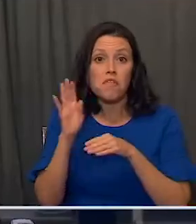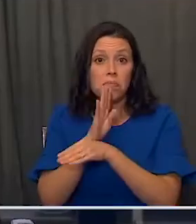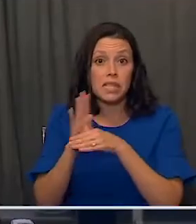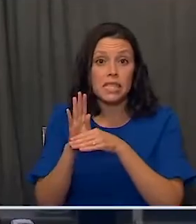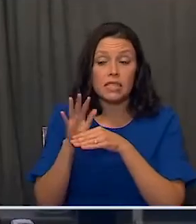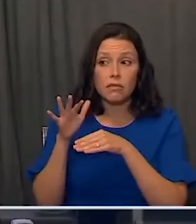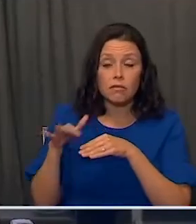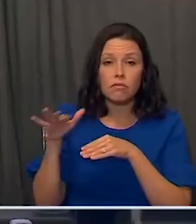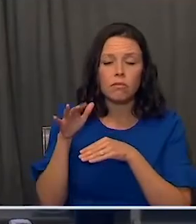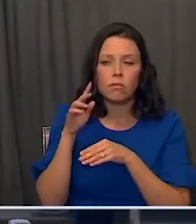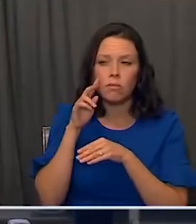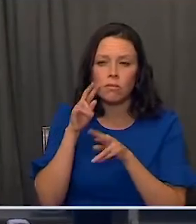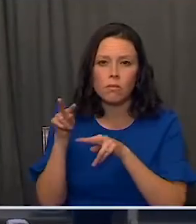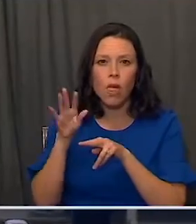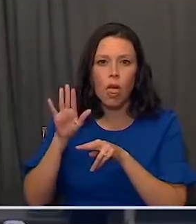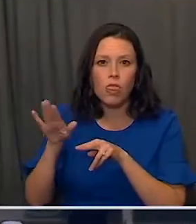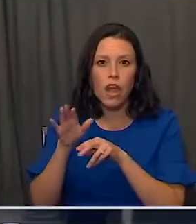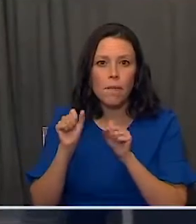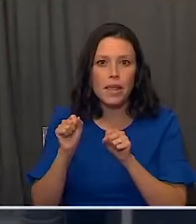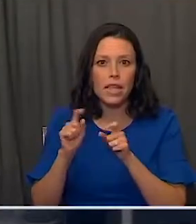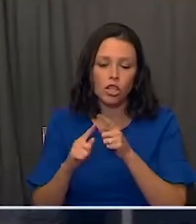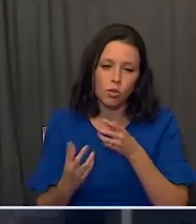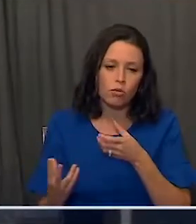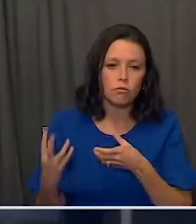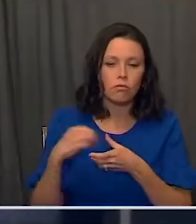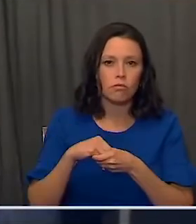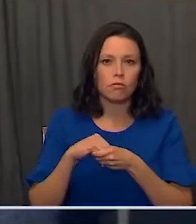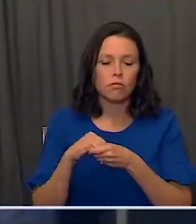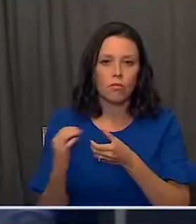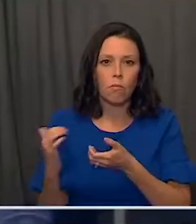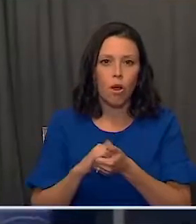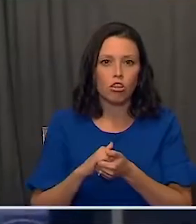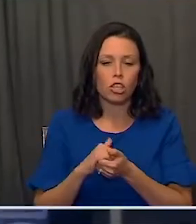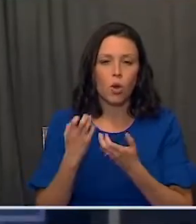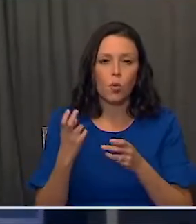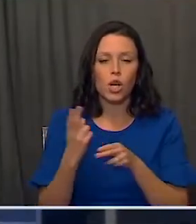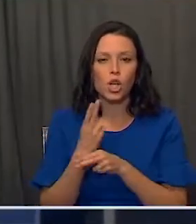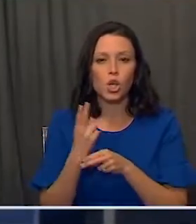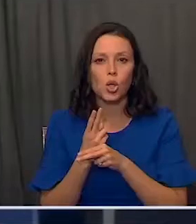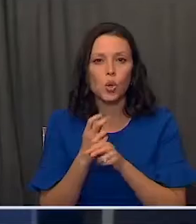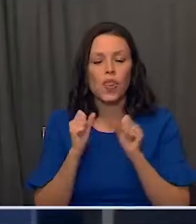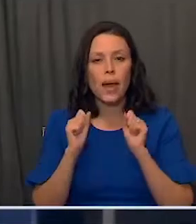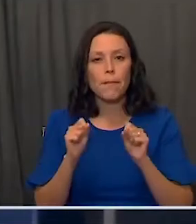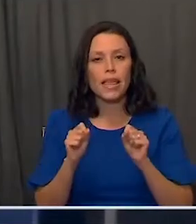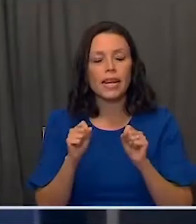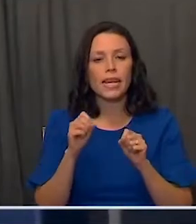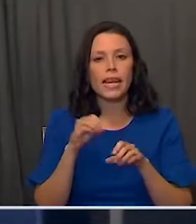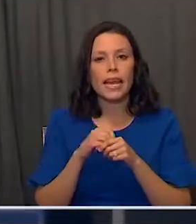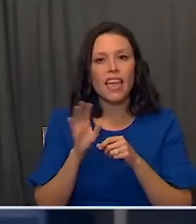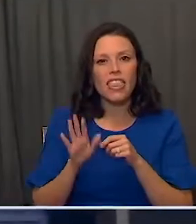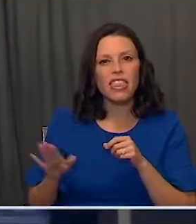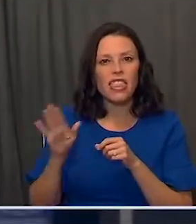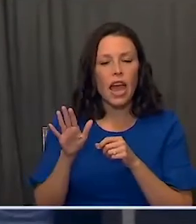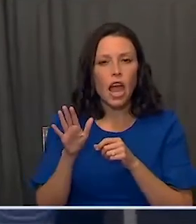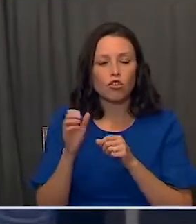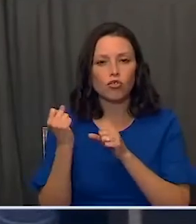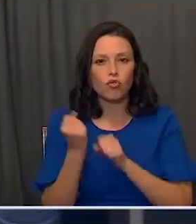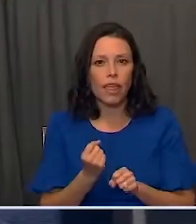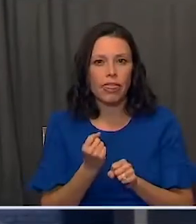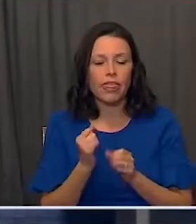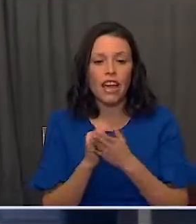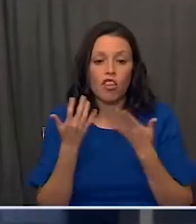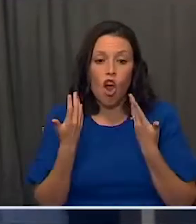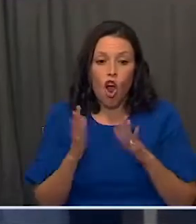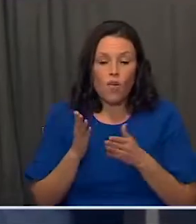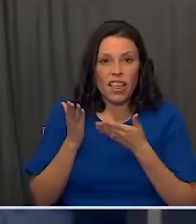industry and we brought them into the fold. We wanted to utilize the capability and the capacity that is